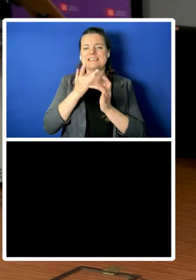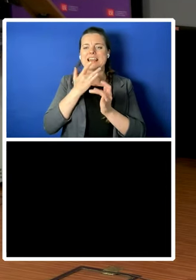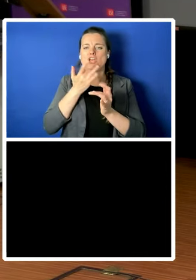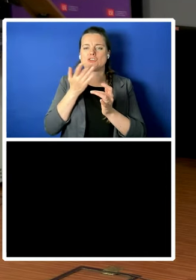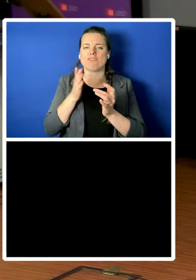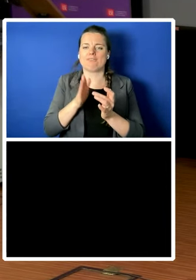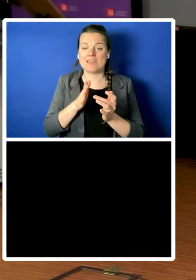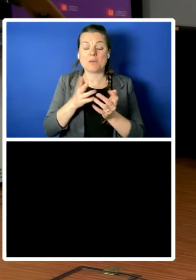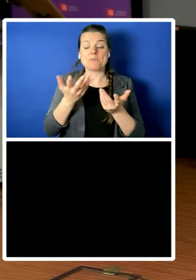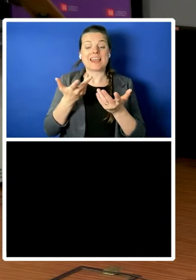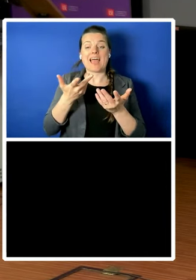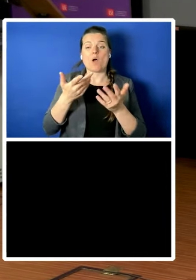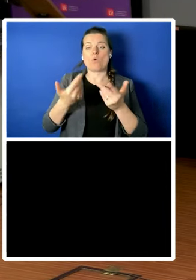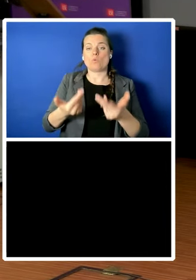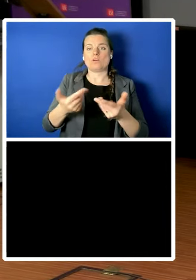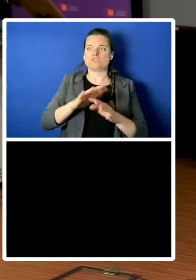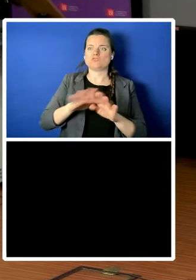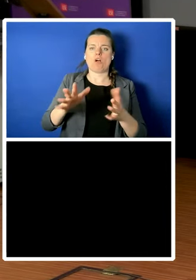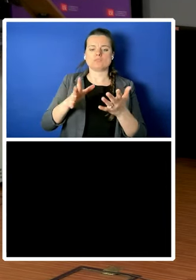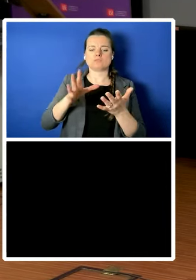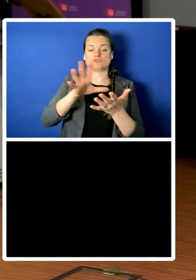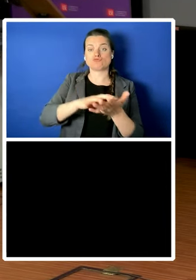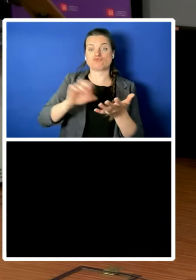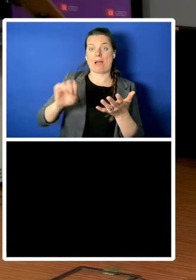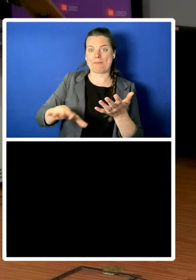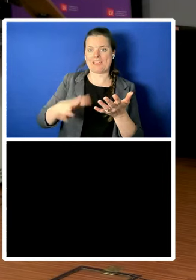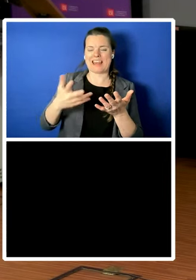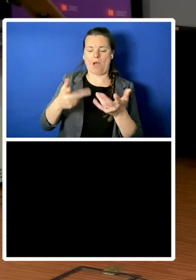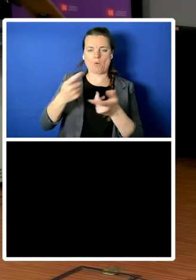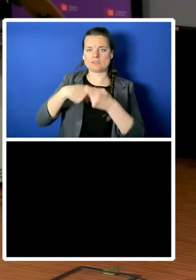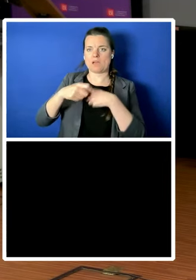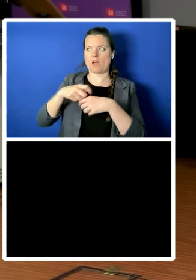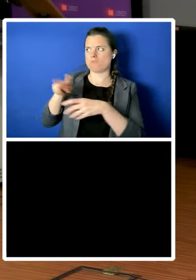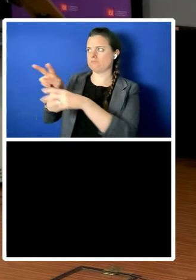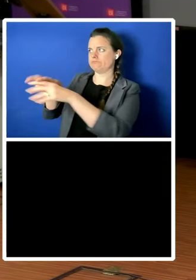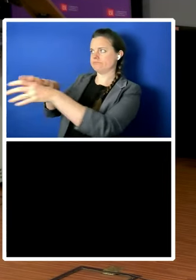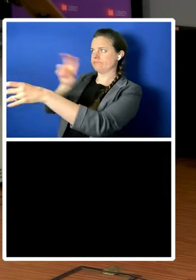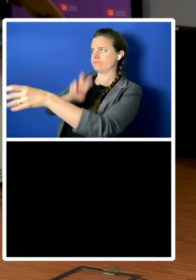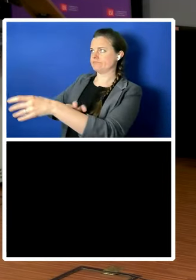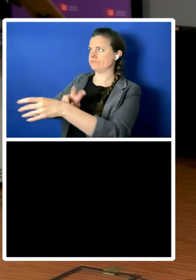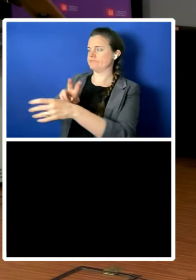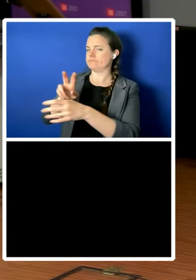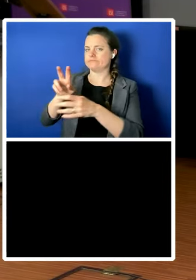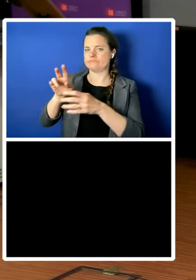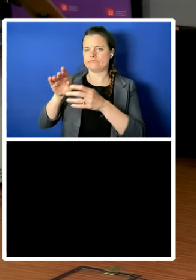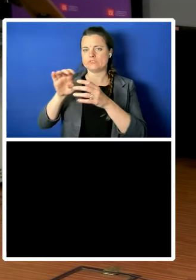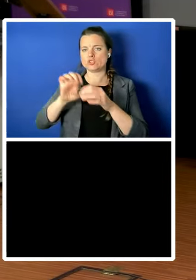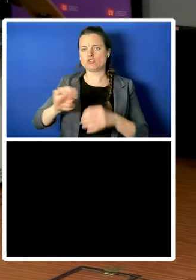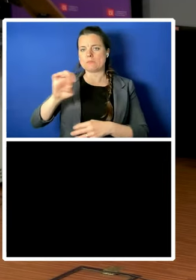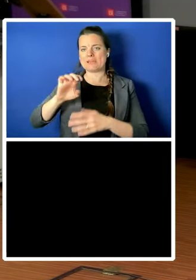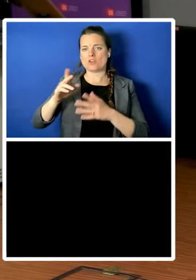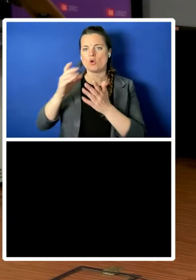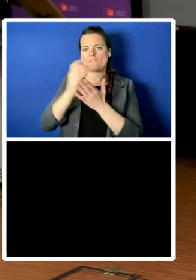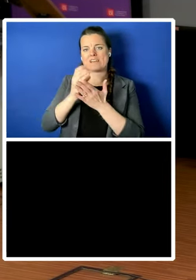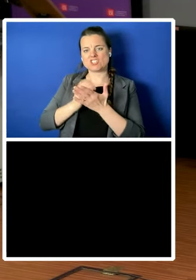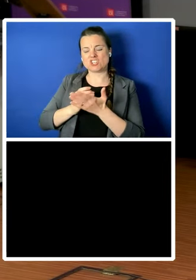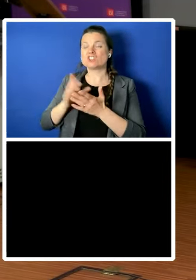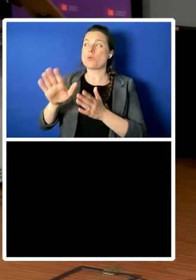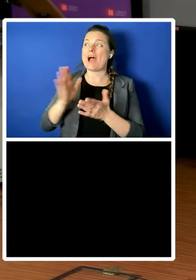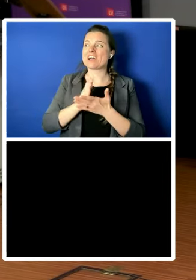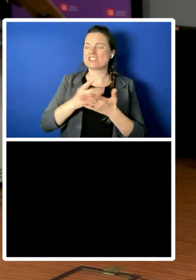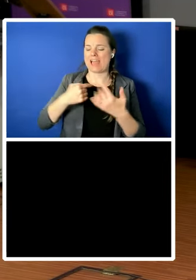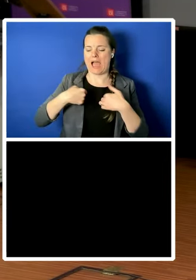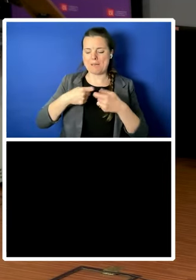scrapping the human rights act it's now about pulling out of the convention as well and so for a long time i was in what i call the stick not twist